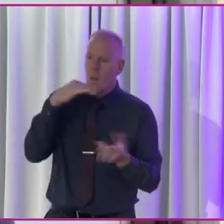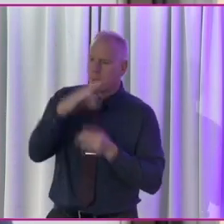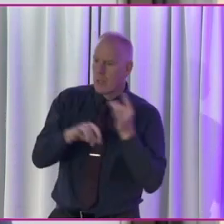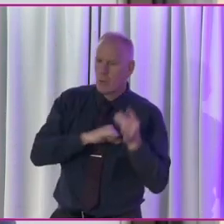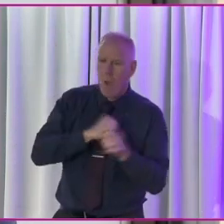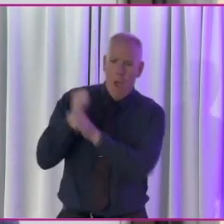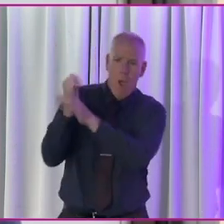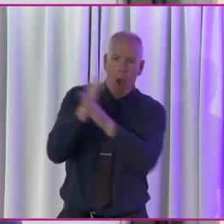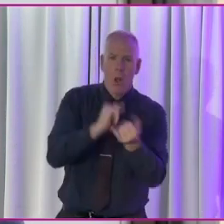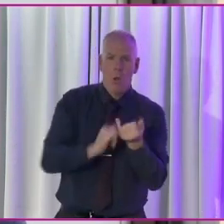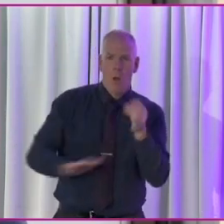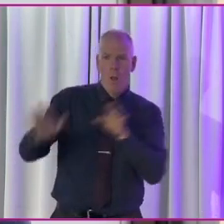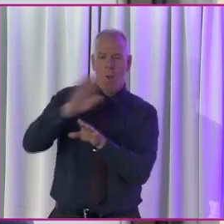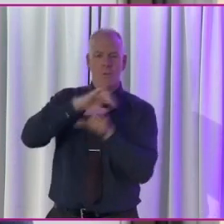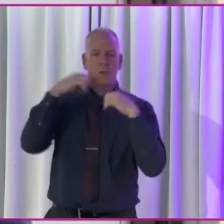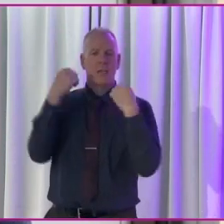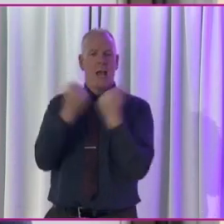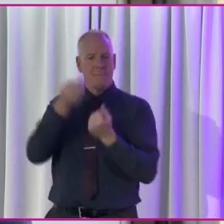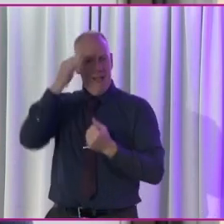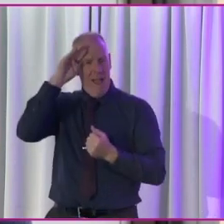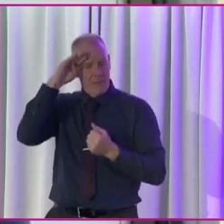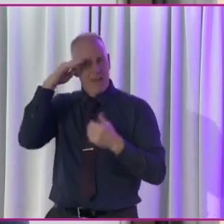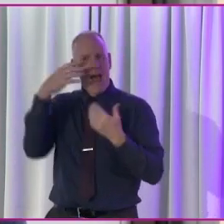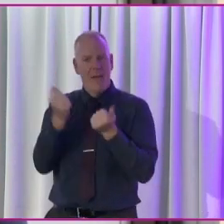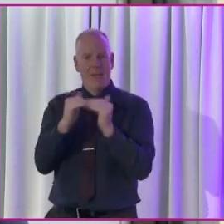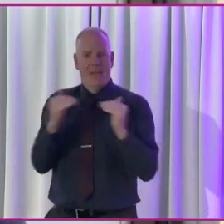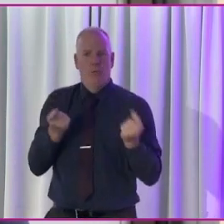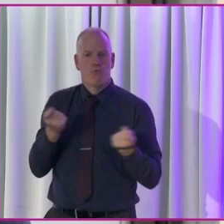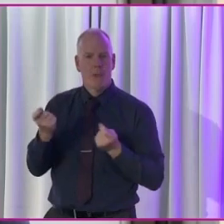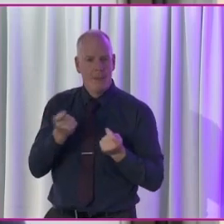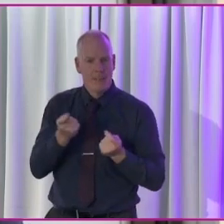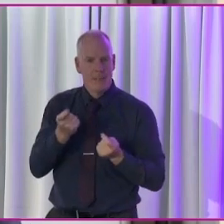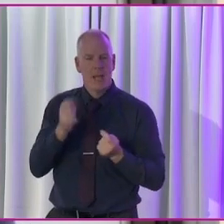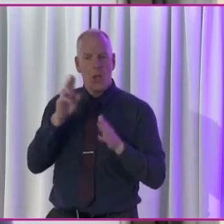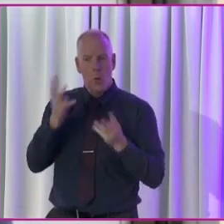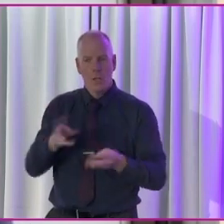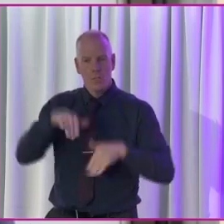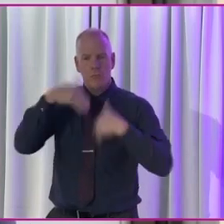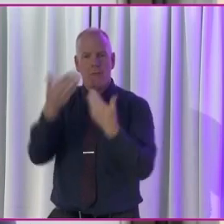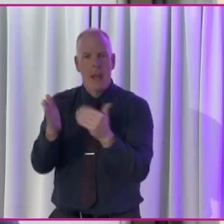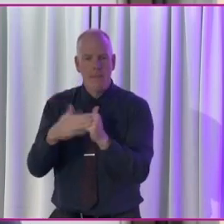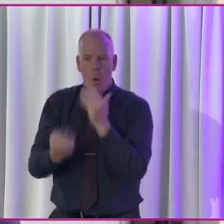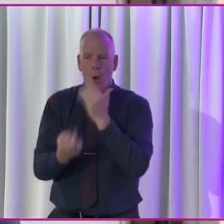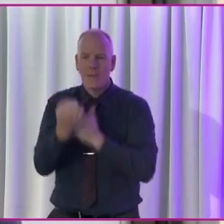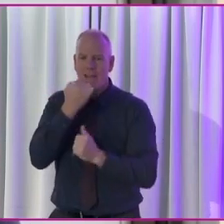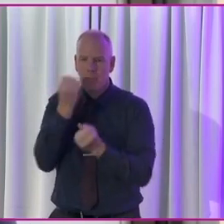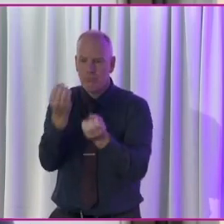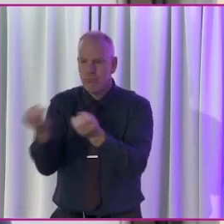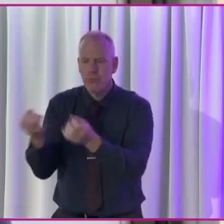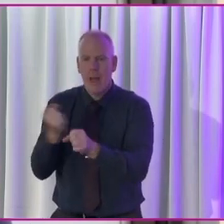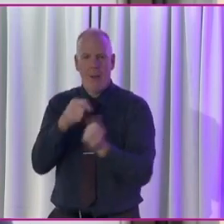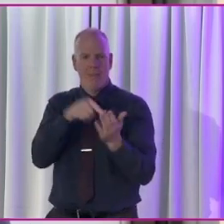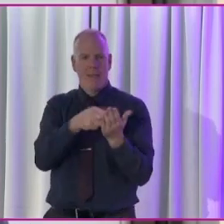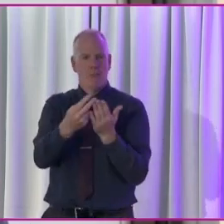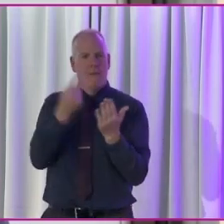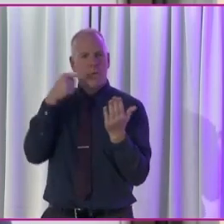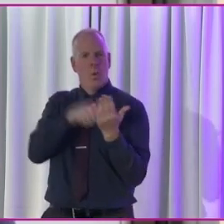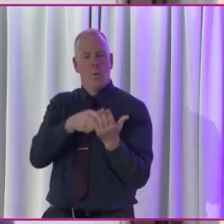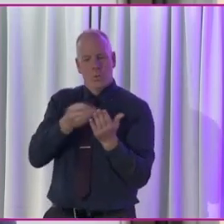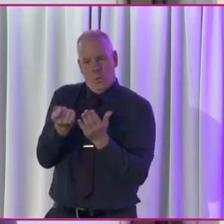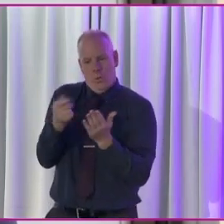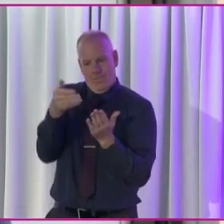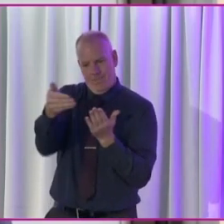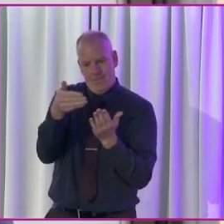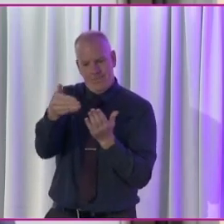that all people in our society are treated equally, and I look forward to being able to provide further updates in relation to that review in due